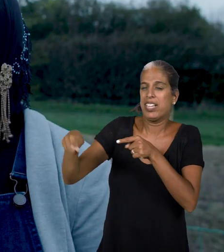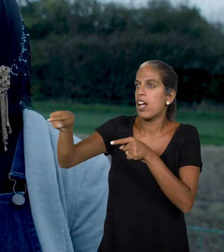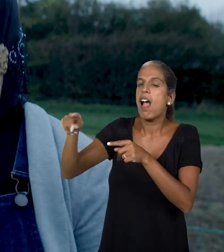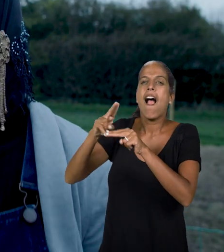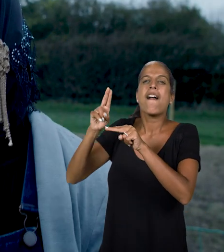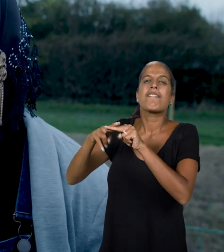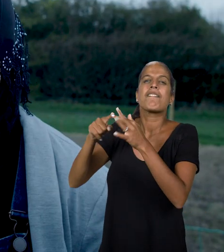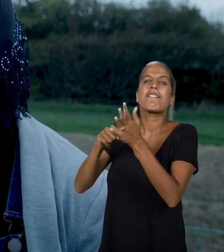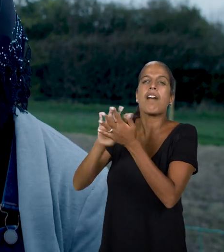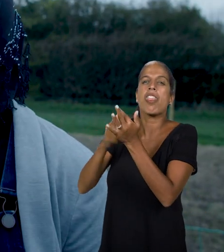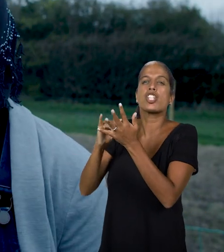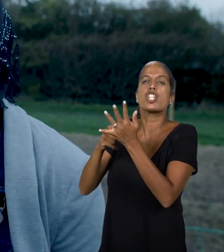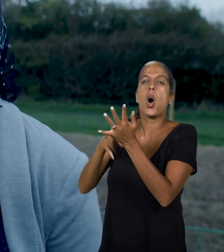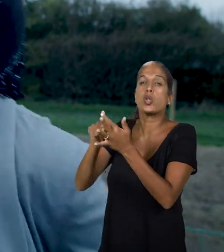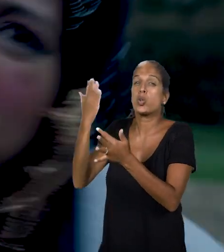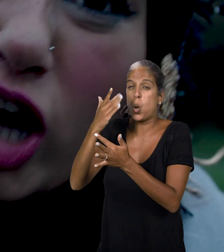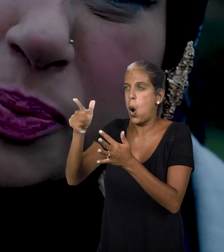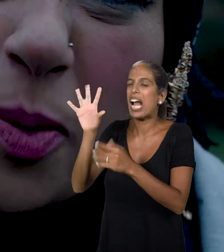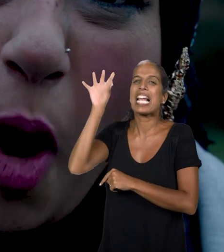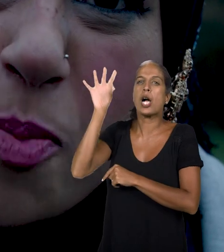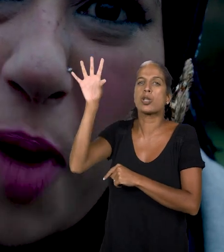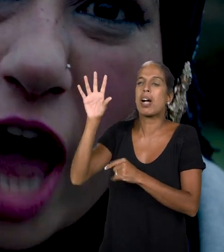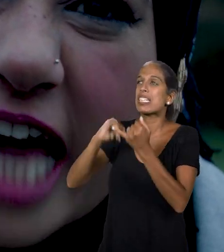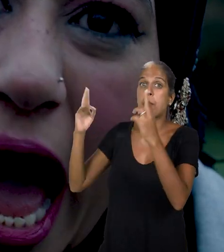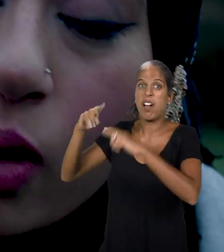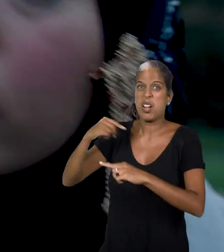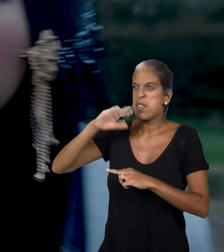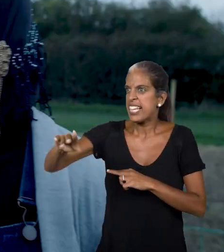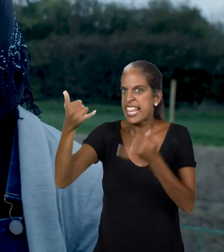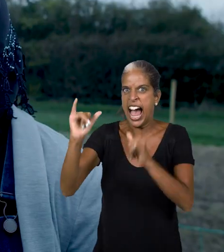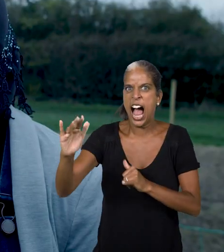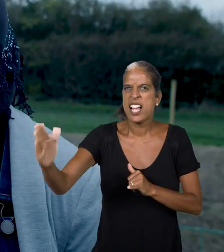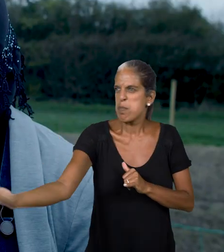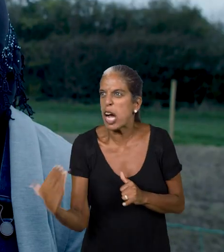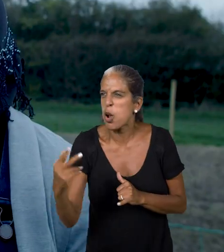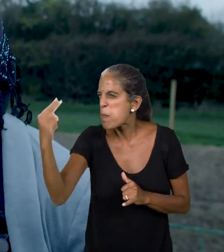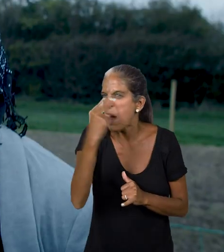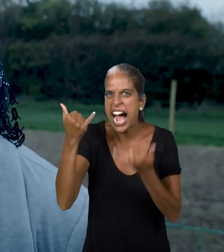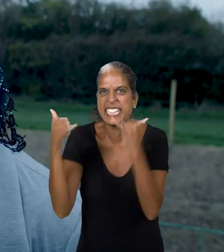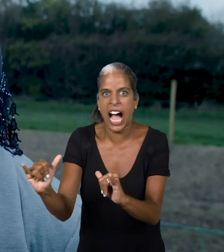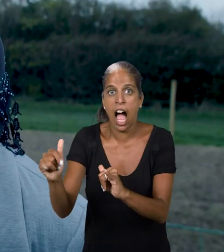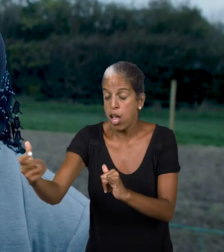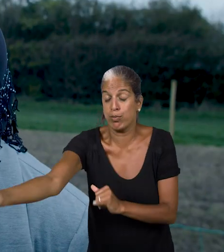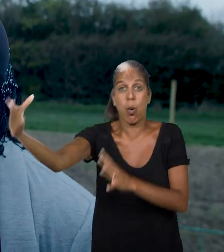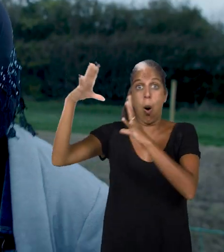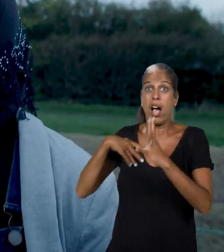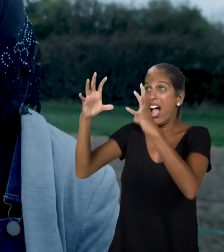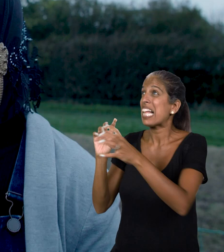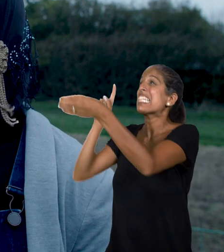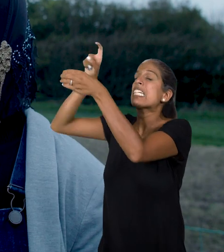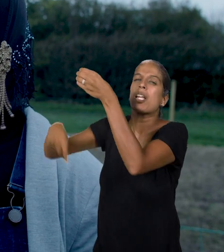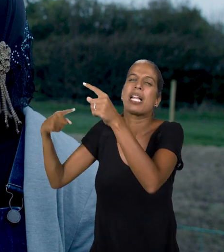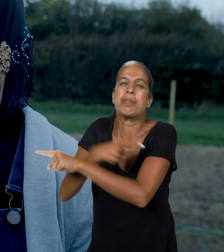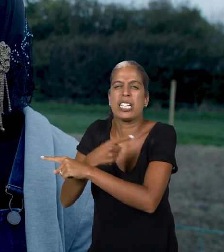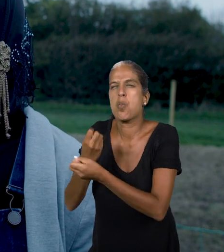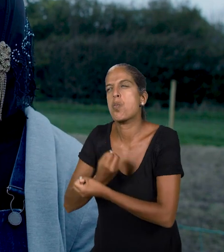Featherstone School. It was the netball semis. And I said to the girl, pass me the ball, you blind cow! And she did it. And I nearly got it in. But I just